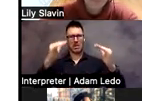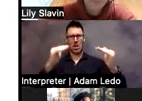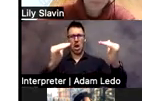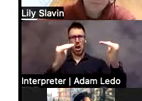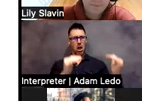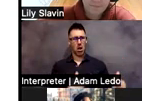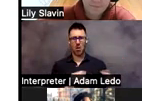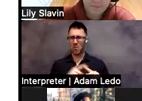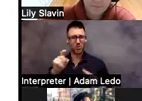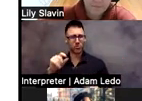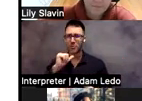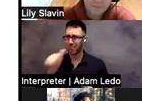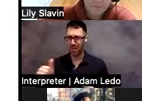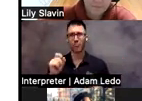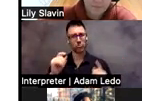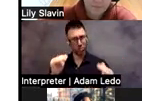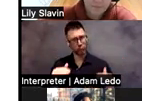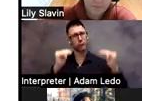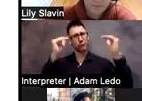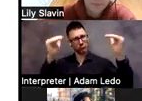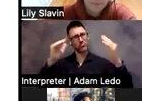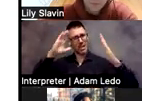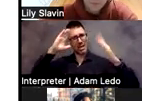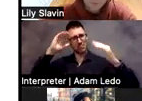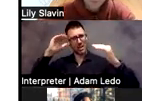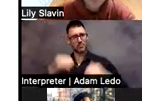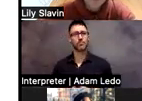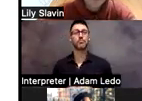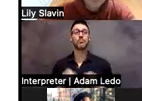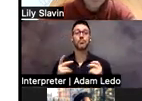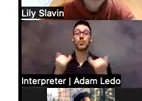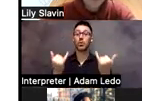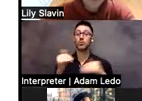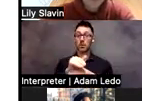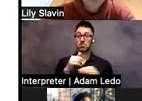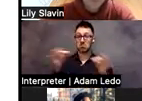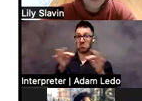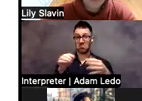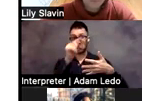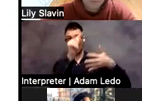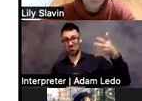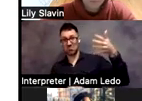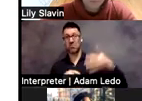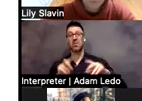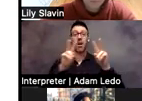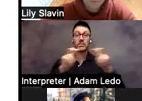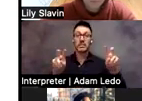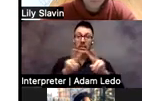And so I'm going to talk about, tonight I'm going to talk about assessment, placement related to physical education,